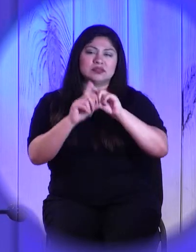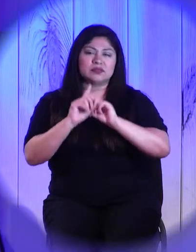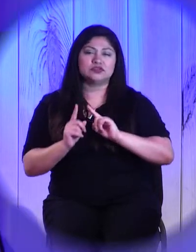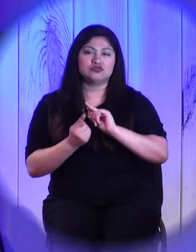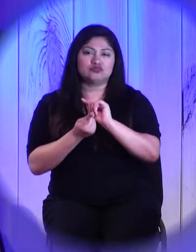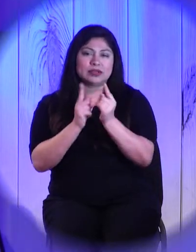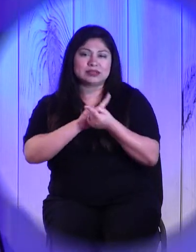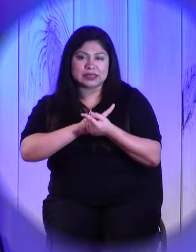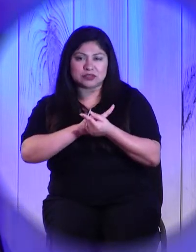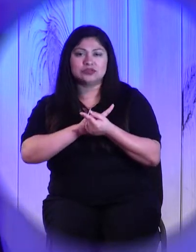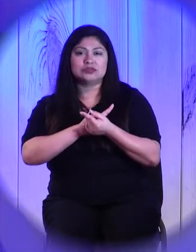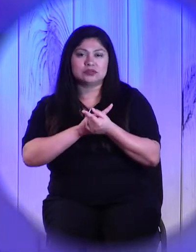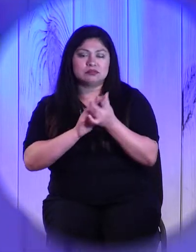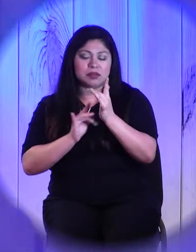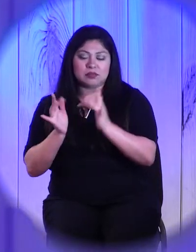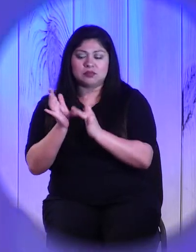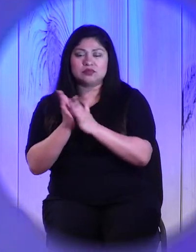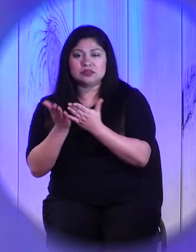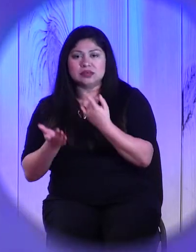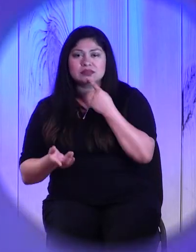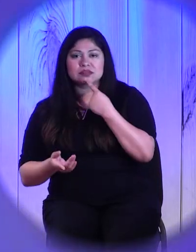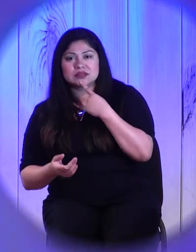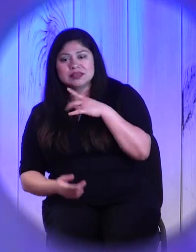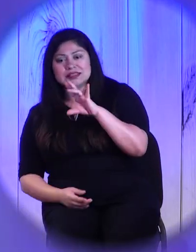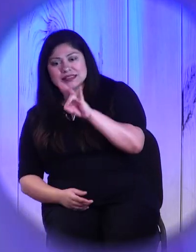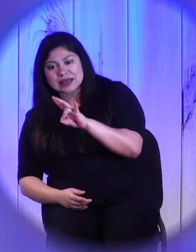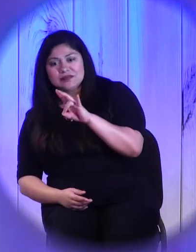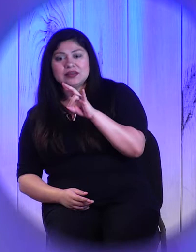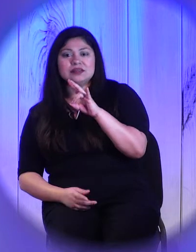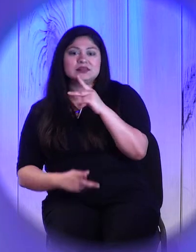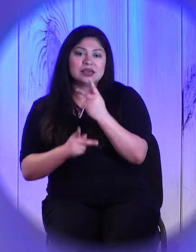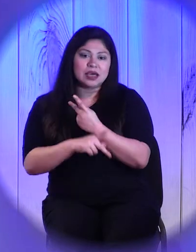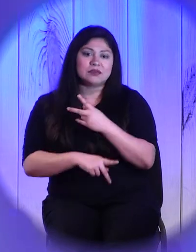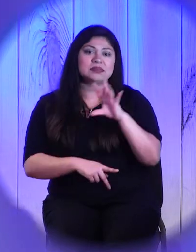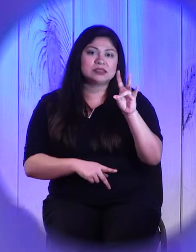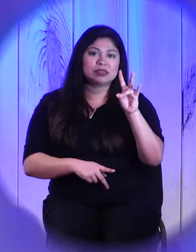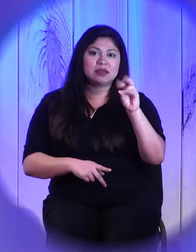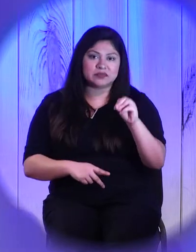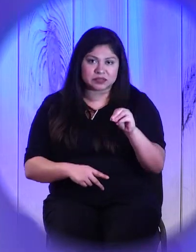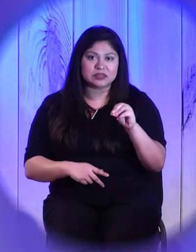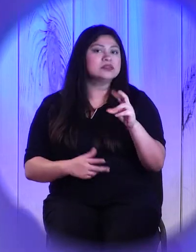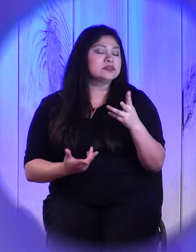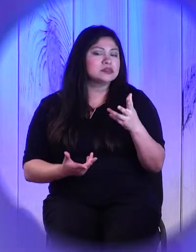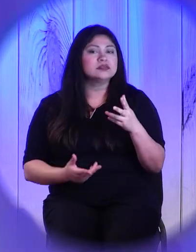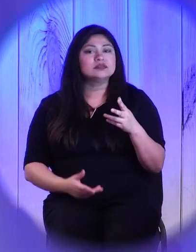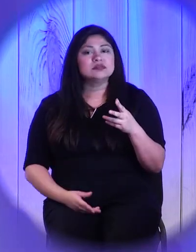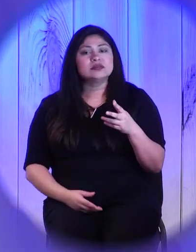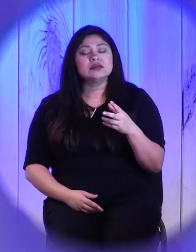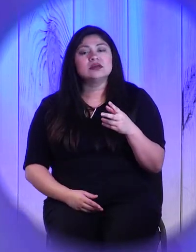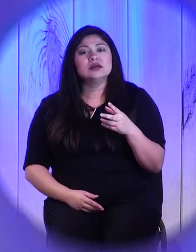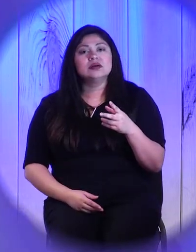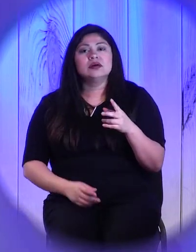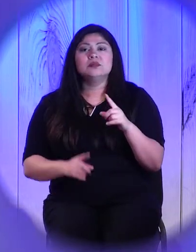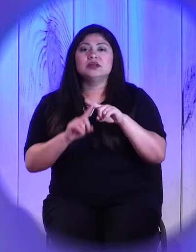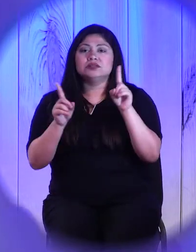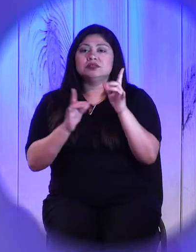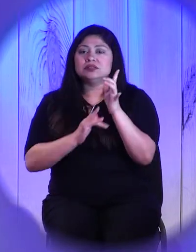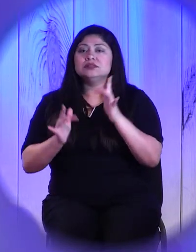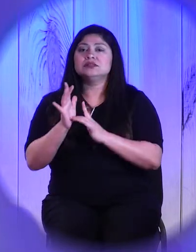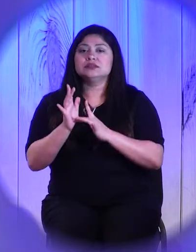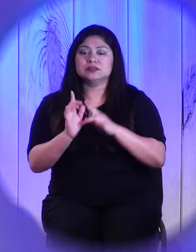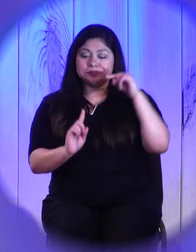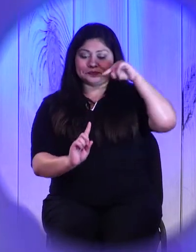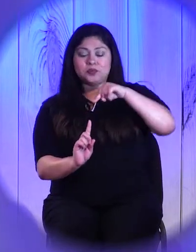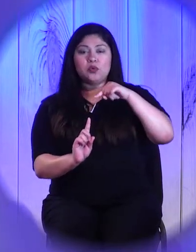really doesn't matter which it is, 77 times or 70 times seven, because Jesus is basically saying, if you